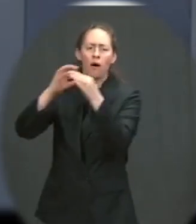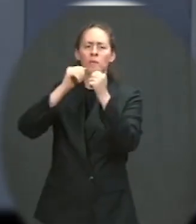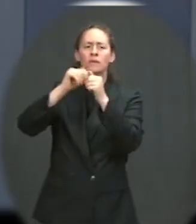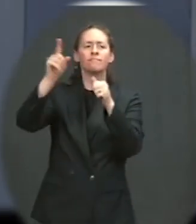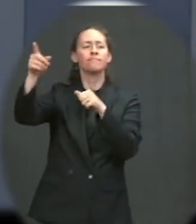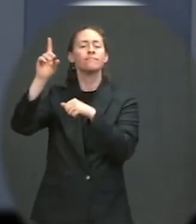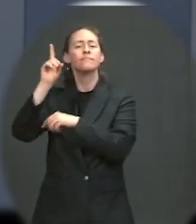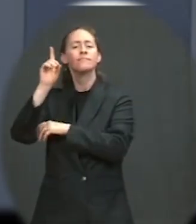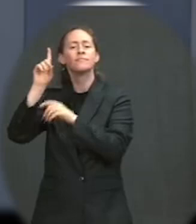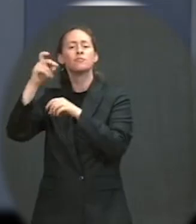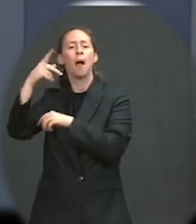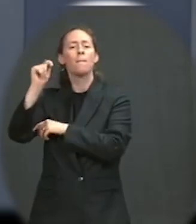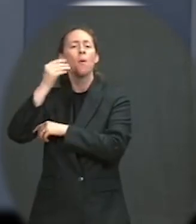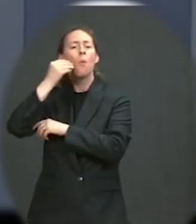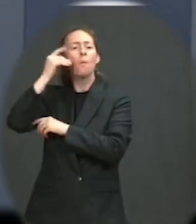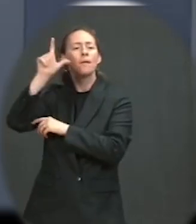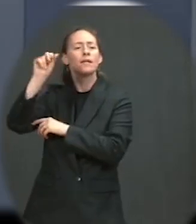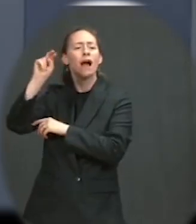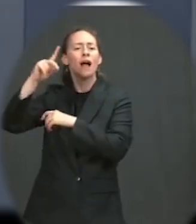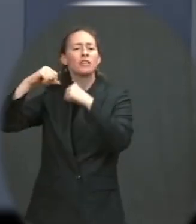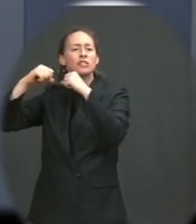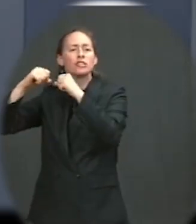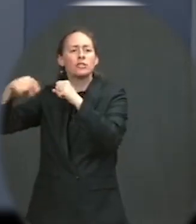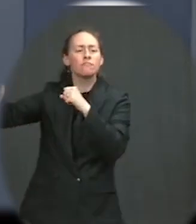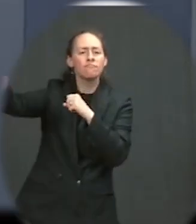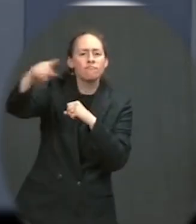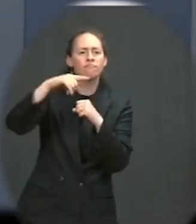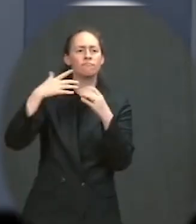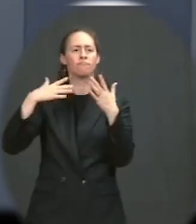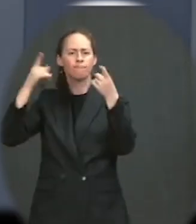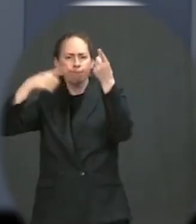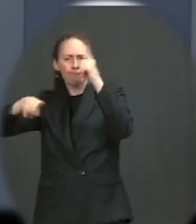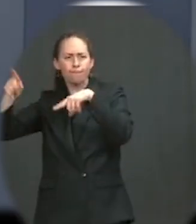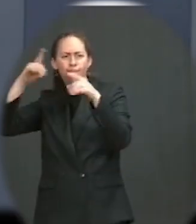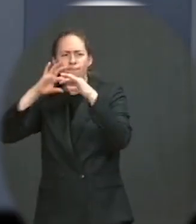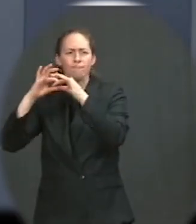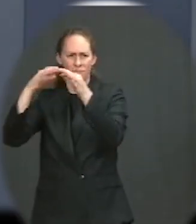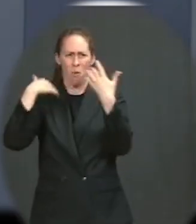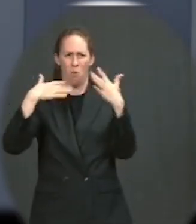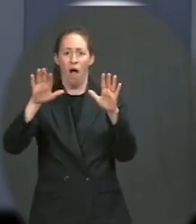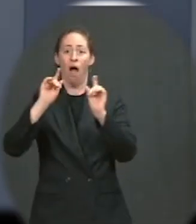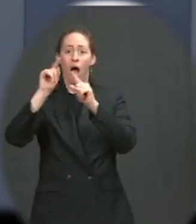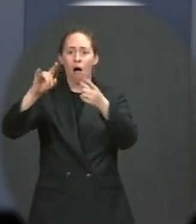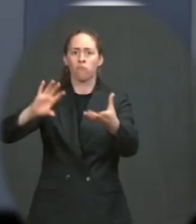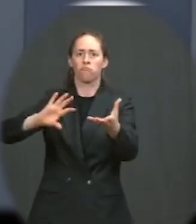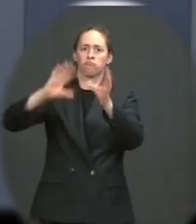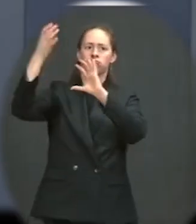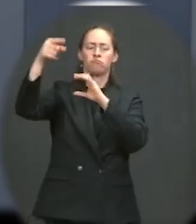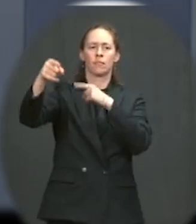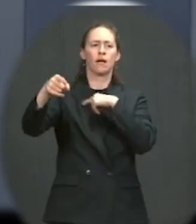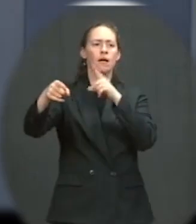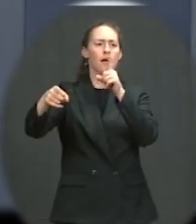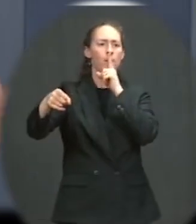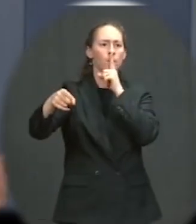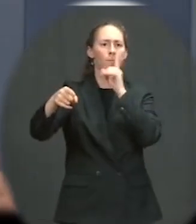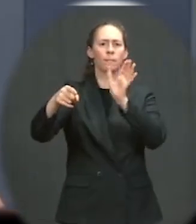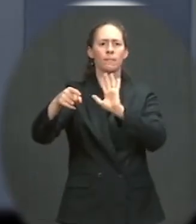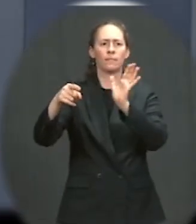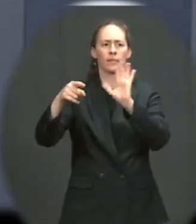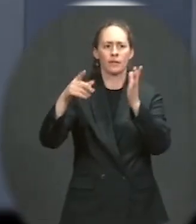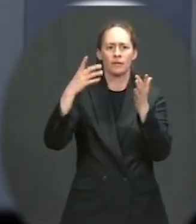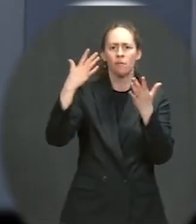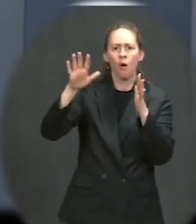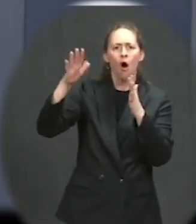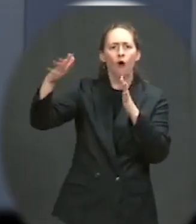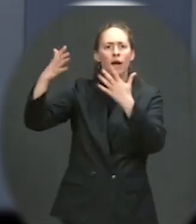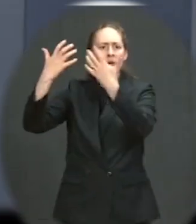from the beginning, we didn't want to have anyone visit at a time where it'd be disruptive to efforts and progress being made on the ground, but they made that